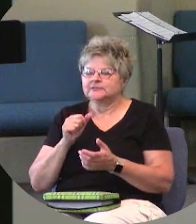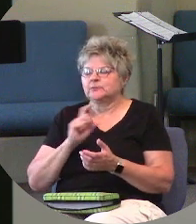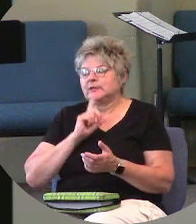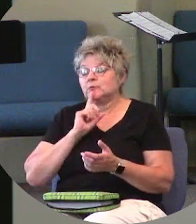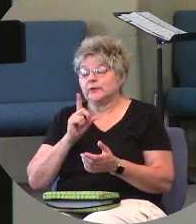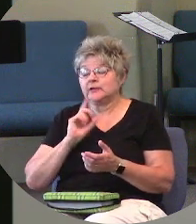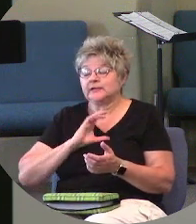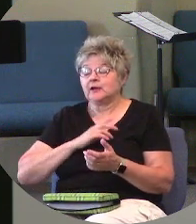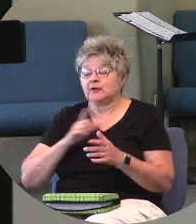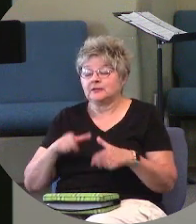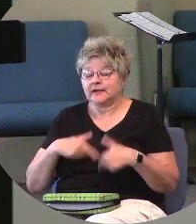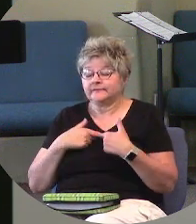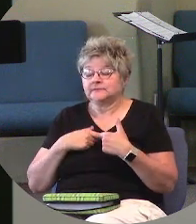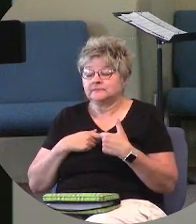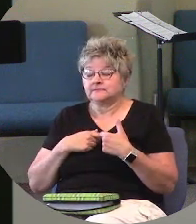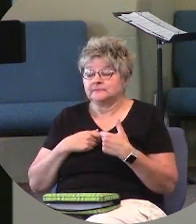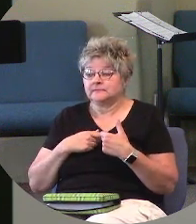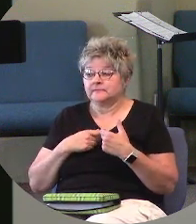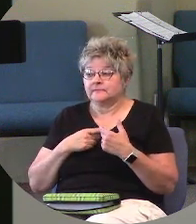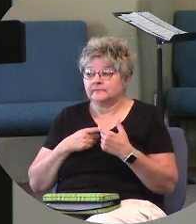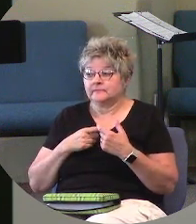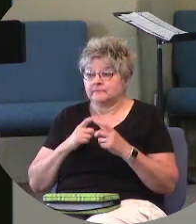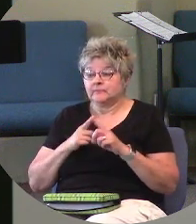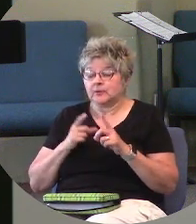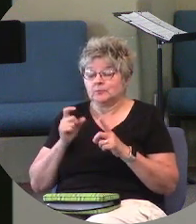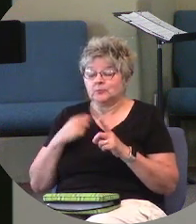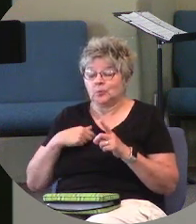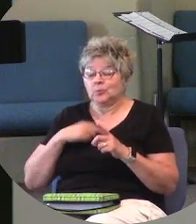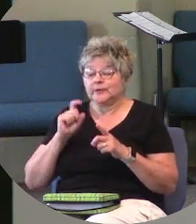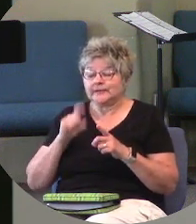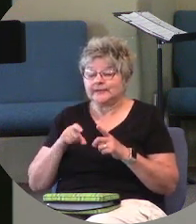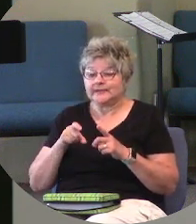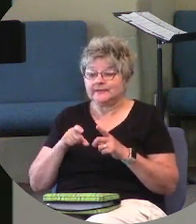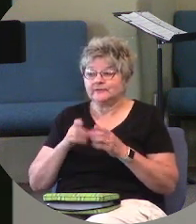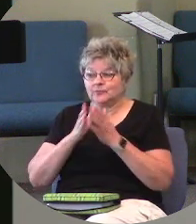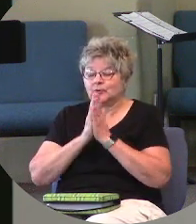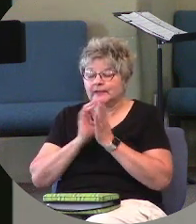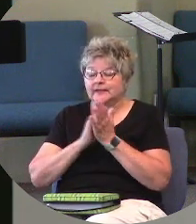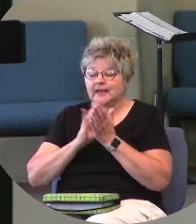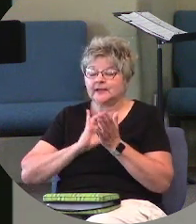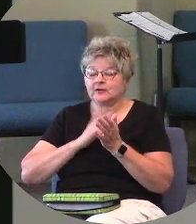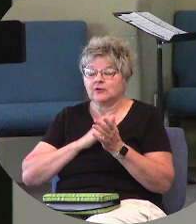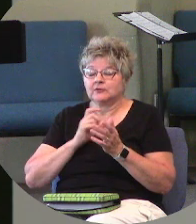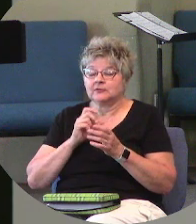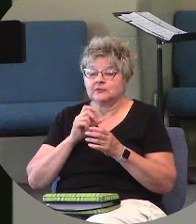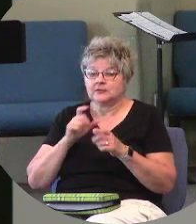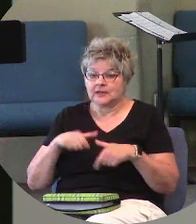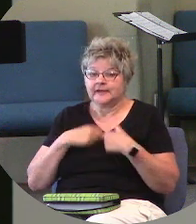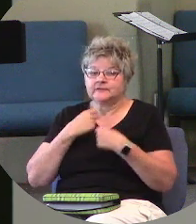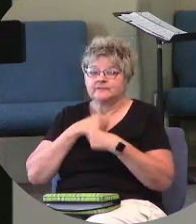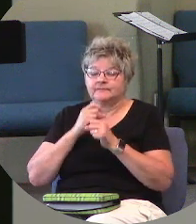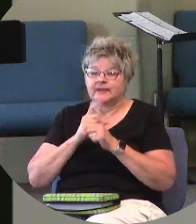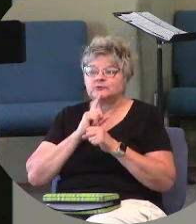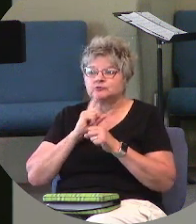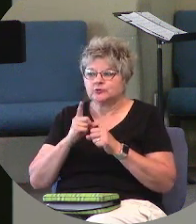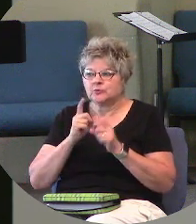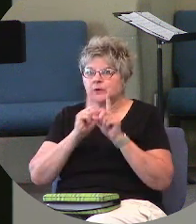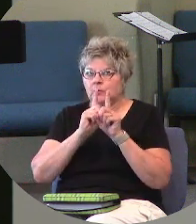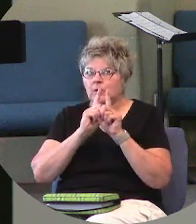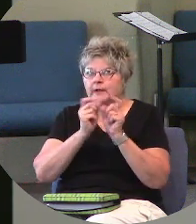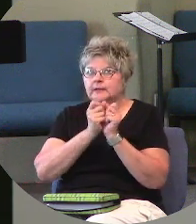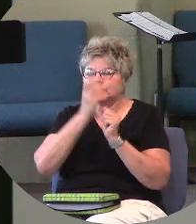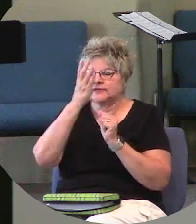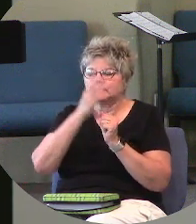which we need to pray for and make sure that we're walking with him. But those people that we know and love,